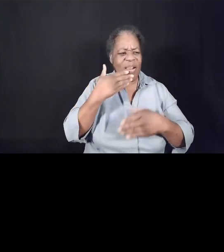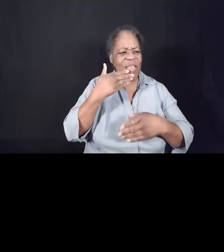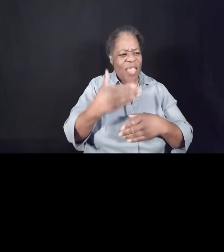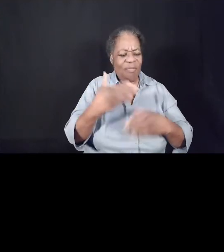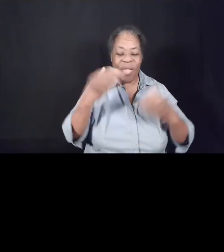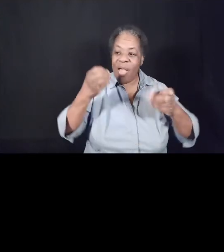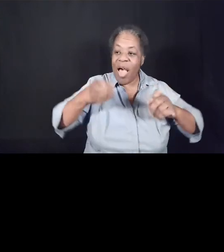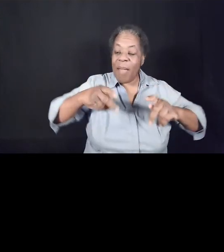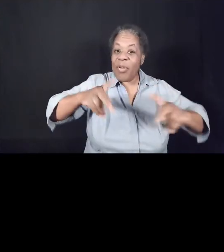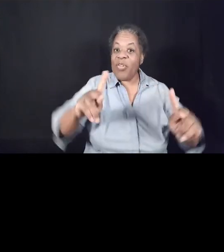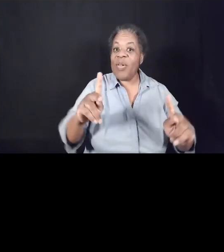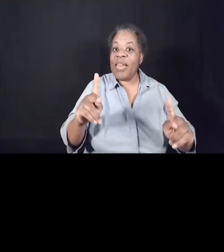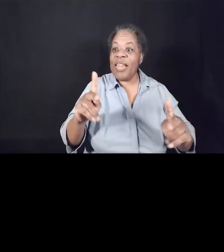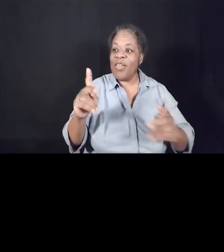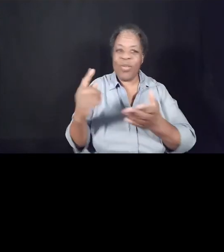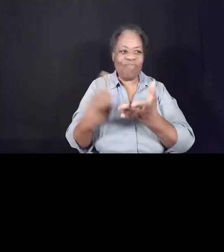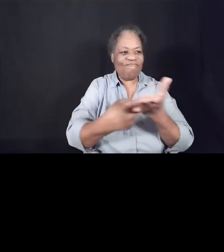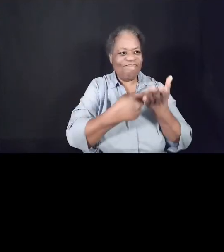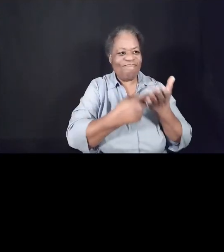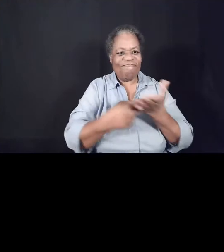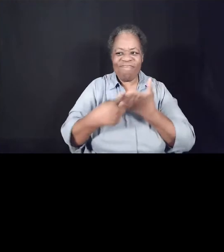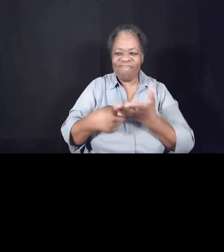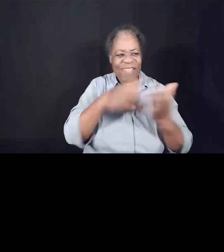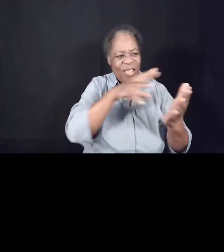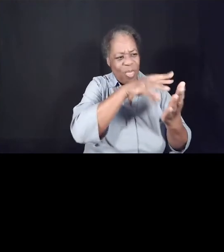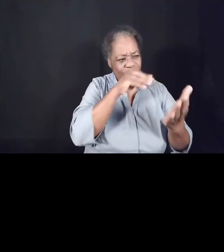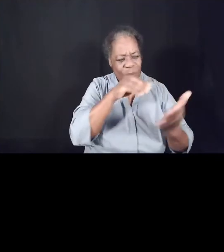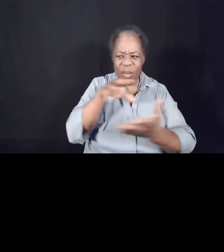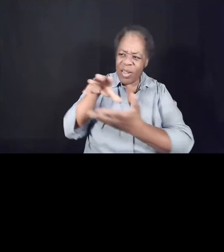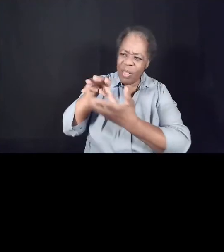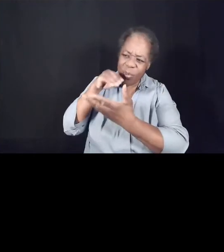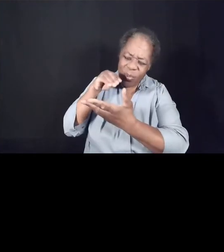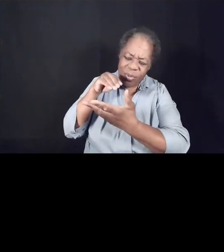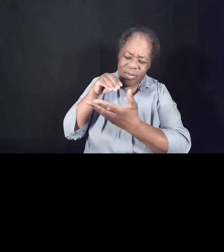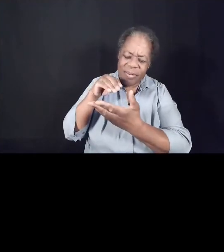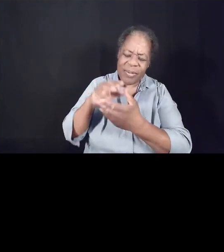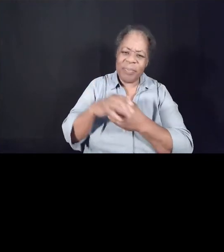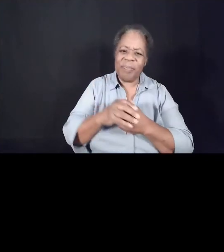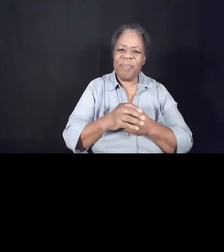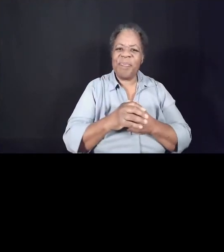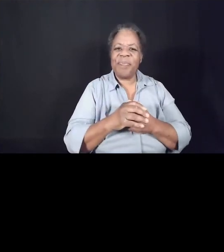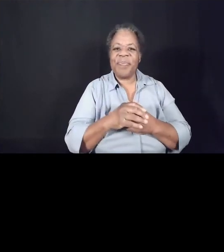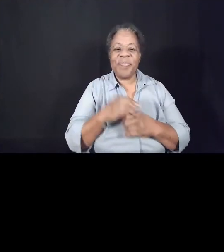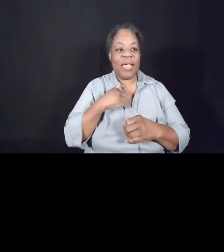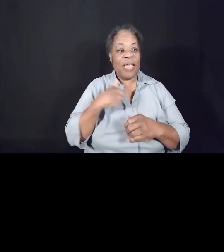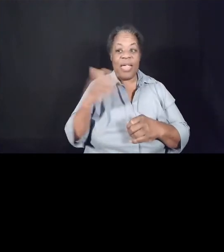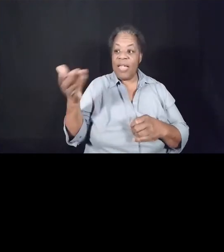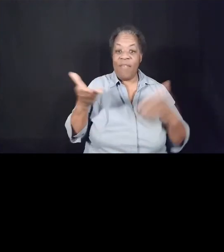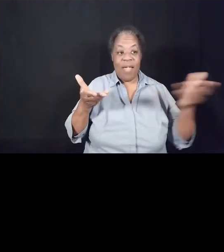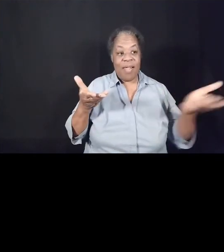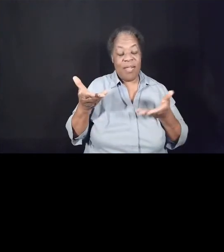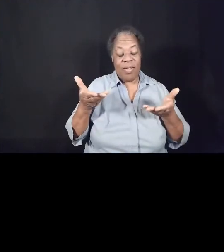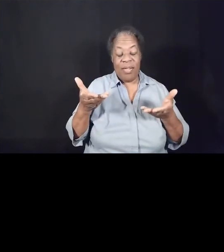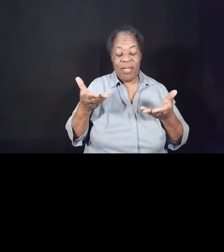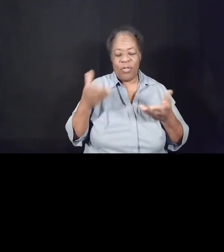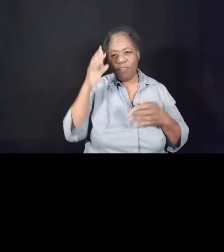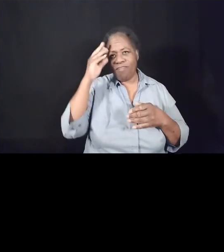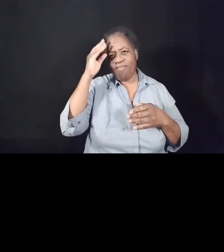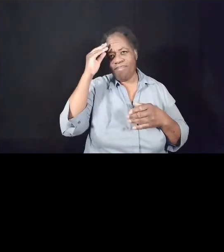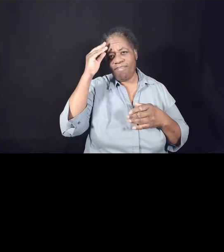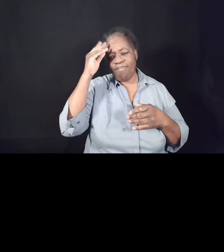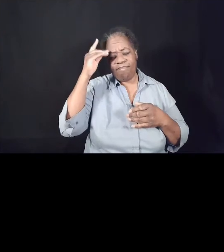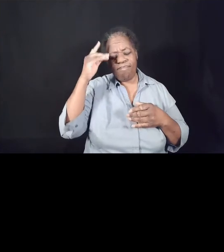reason together and to learn from you. So I've invited you both to meditate on this passage from Isaiah